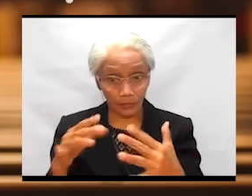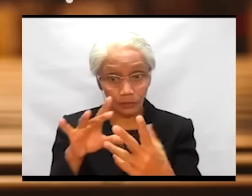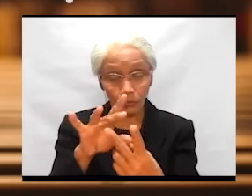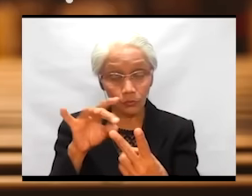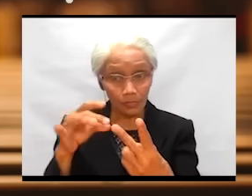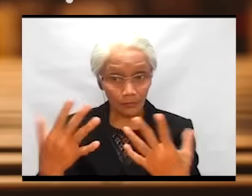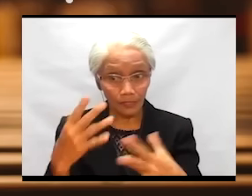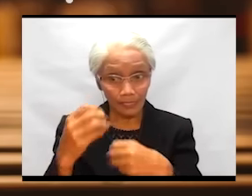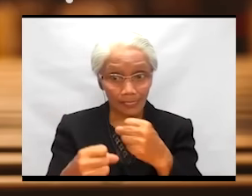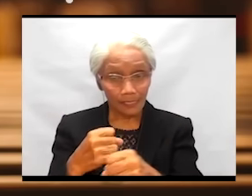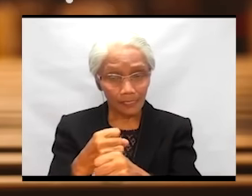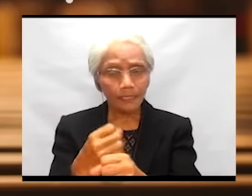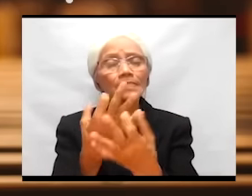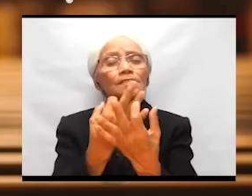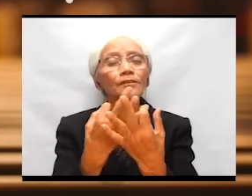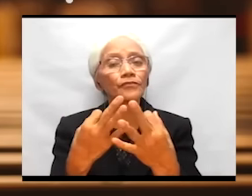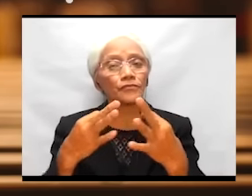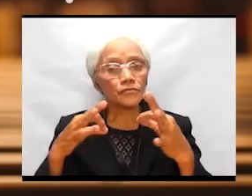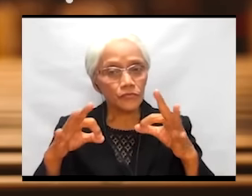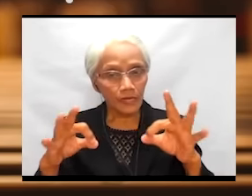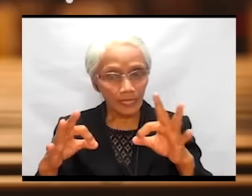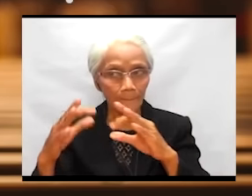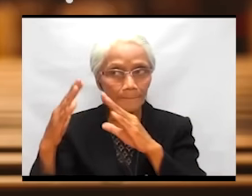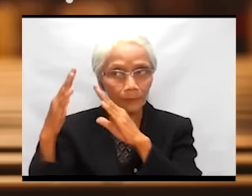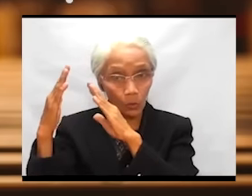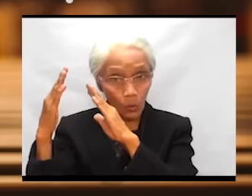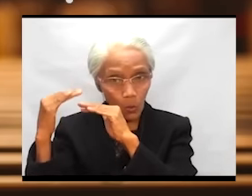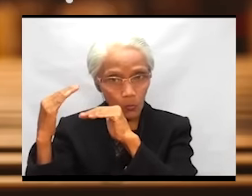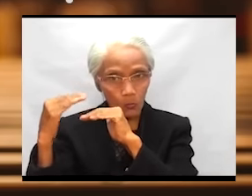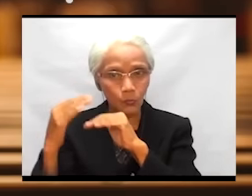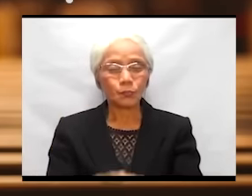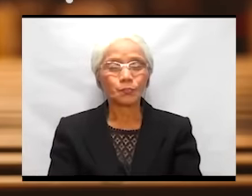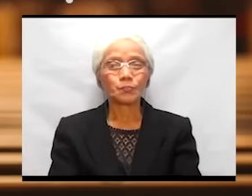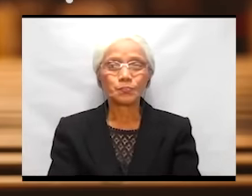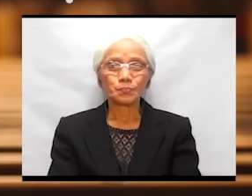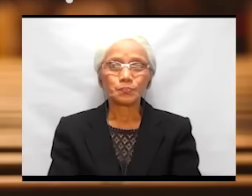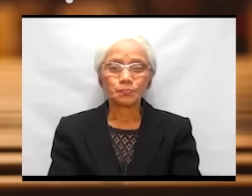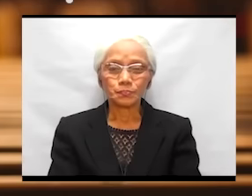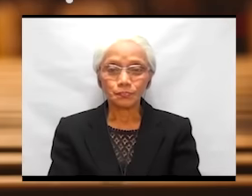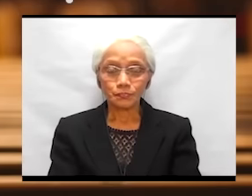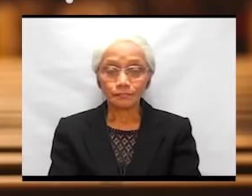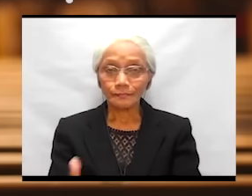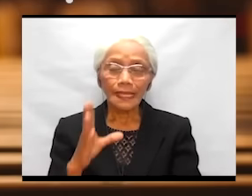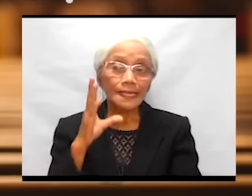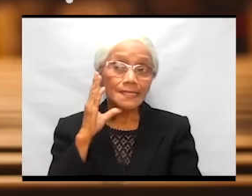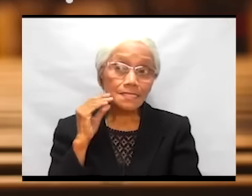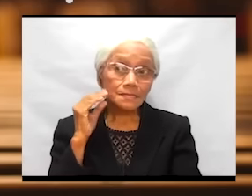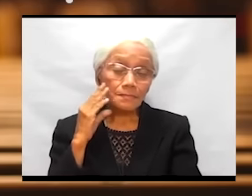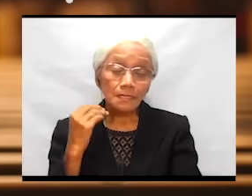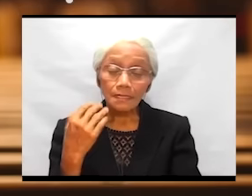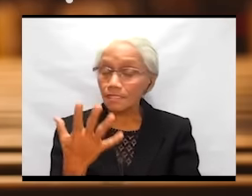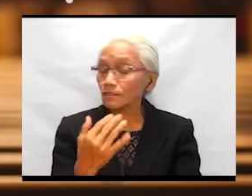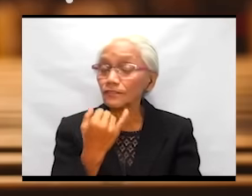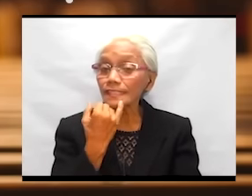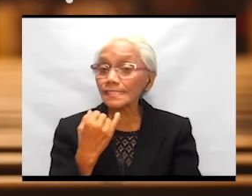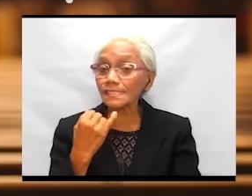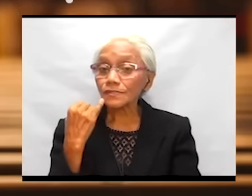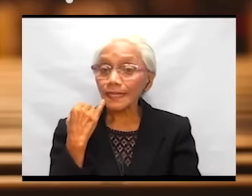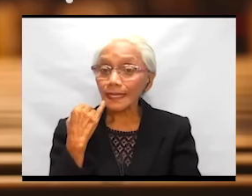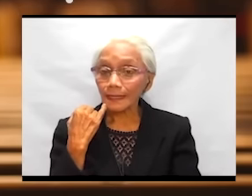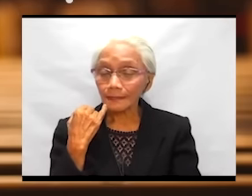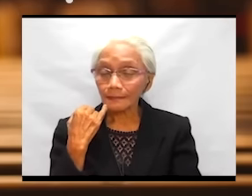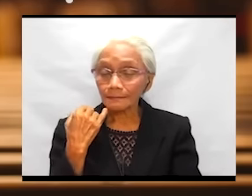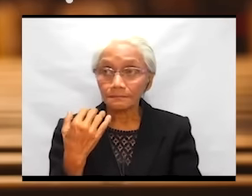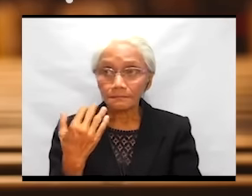for this year is freedom to hope. The experience of Israel,